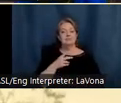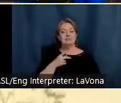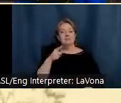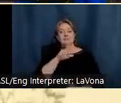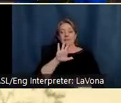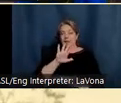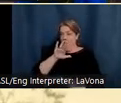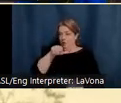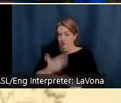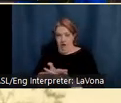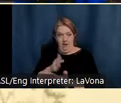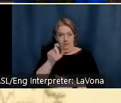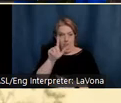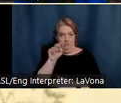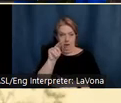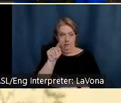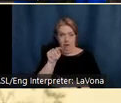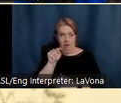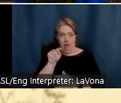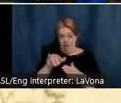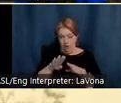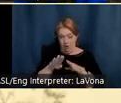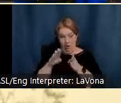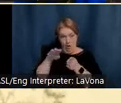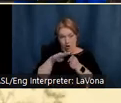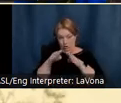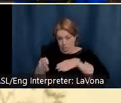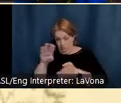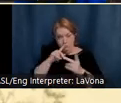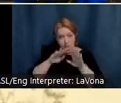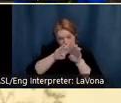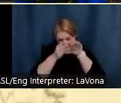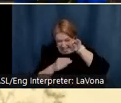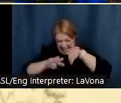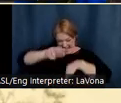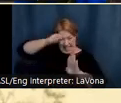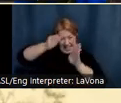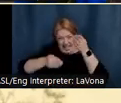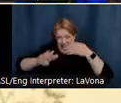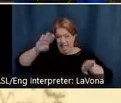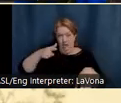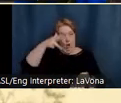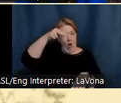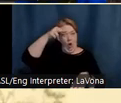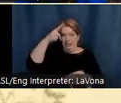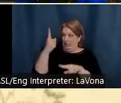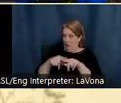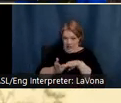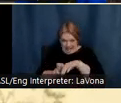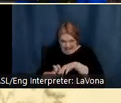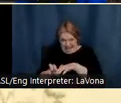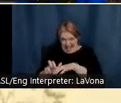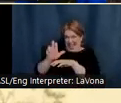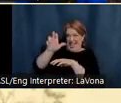goalies that the horses could not or would not take them uphill. So they had to hike